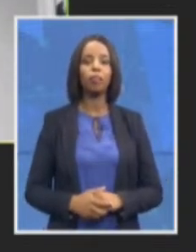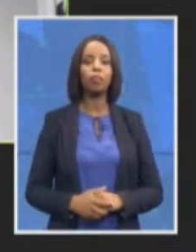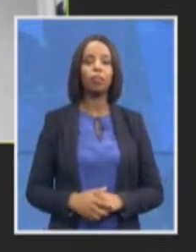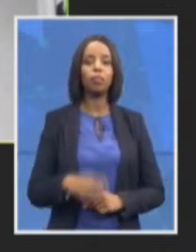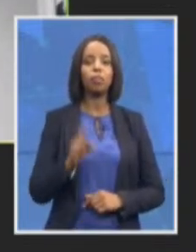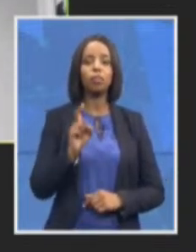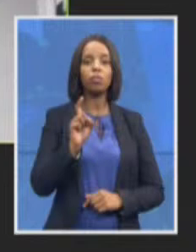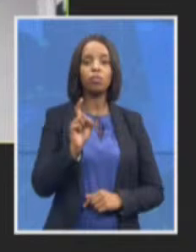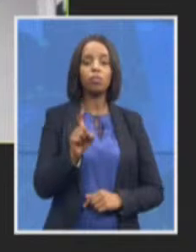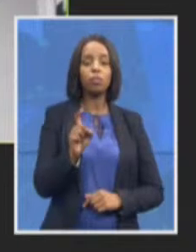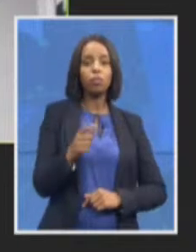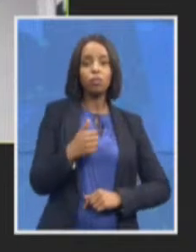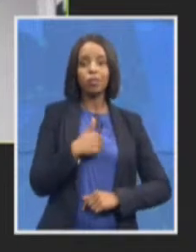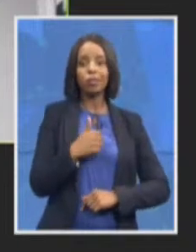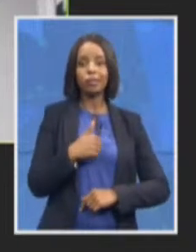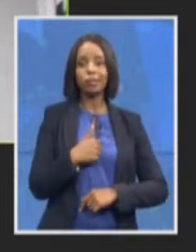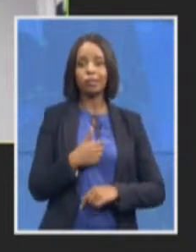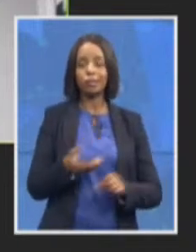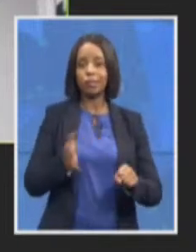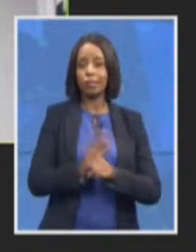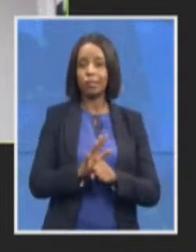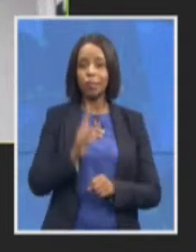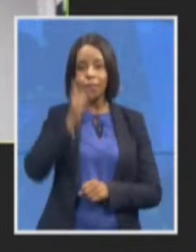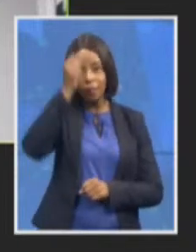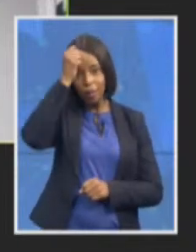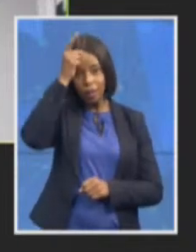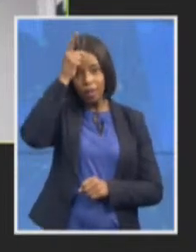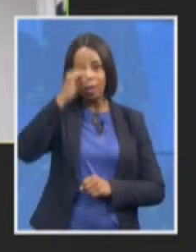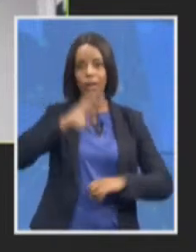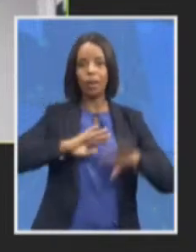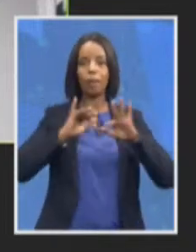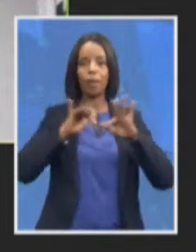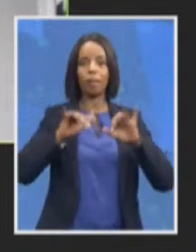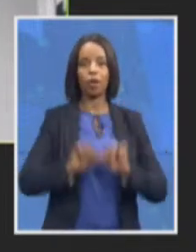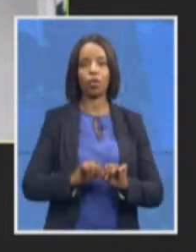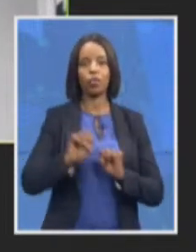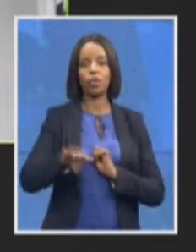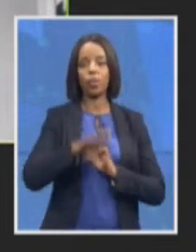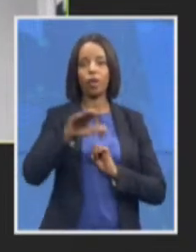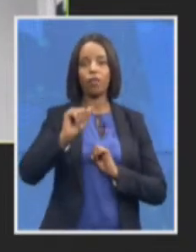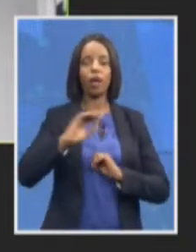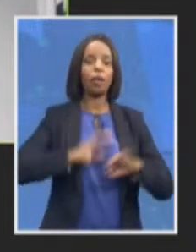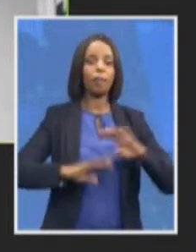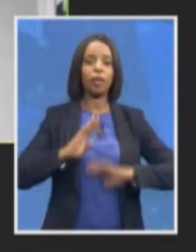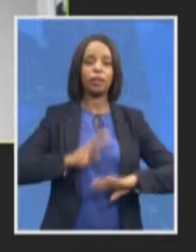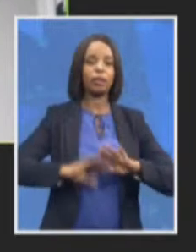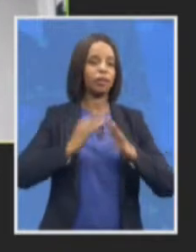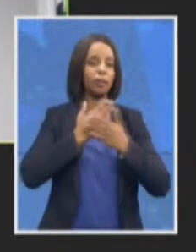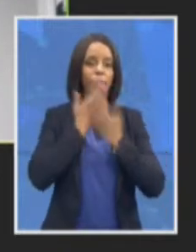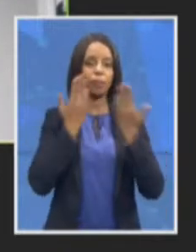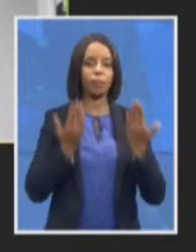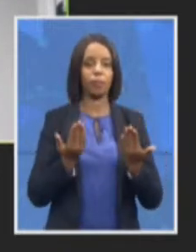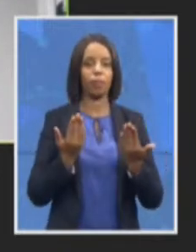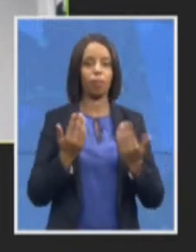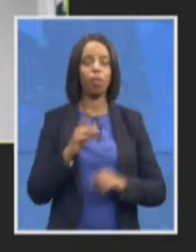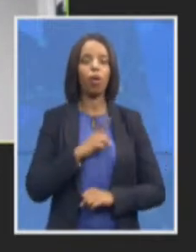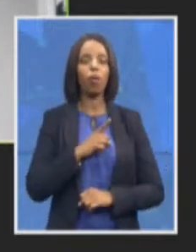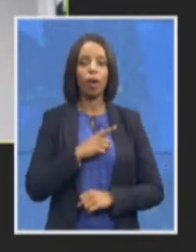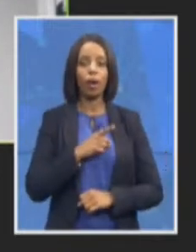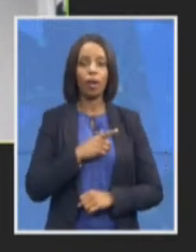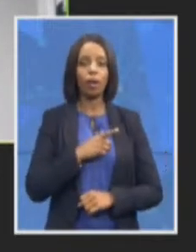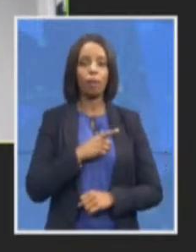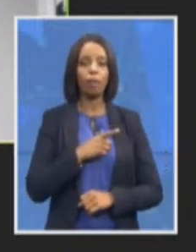impatience of the people of South Africa in terms of the apparent slow movement with regard to